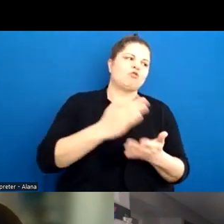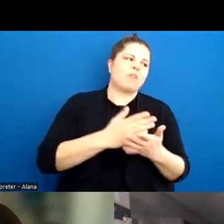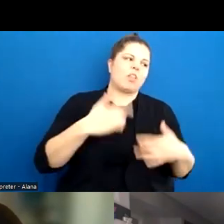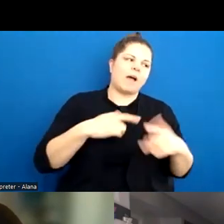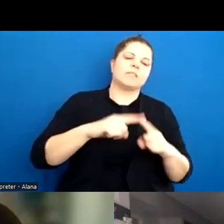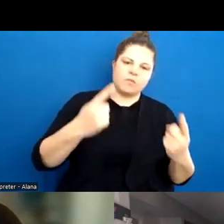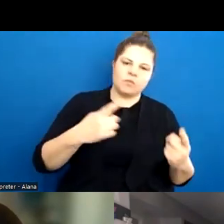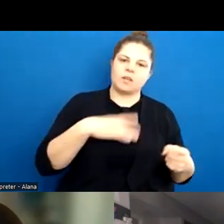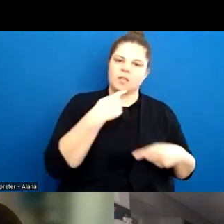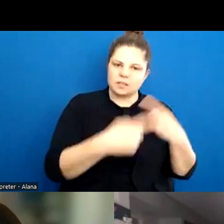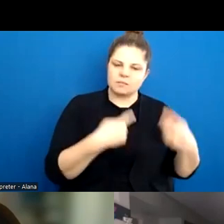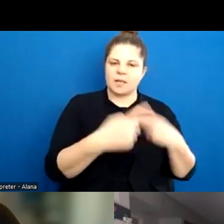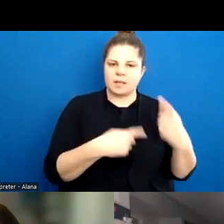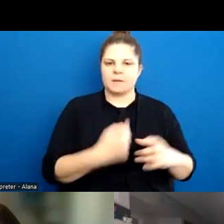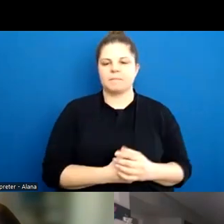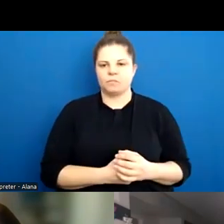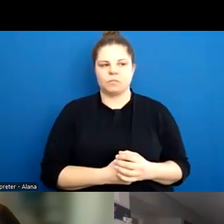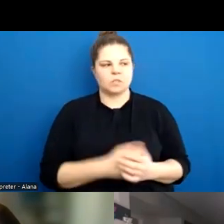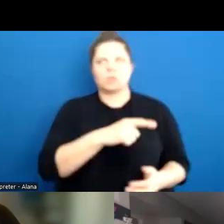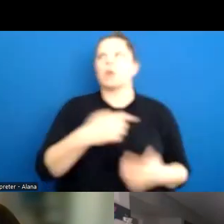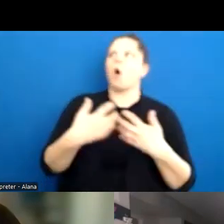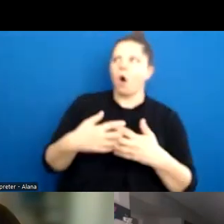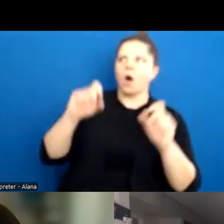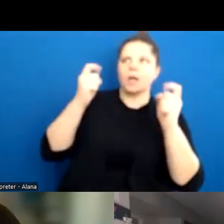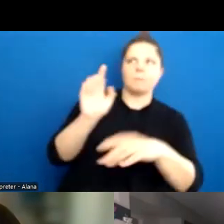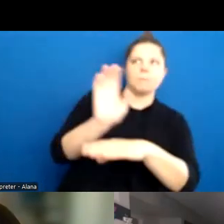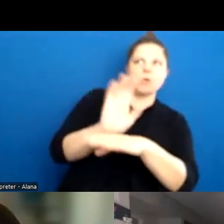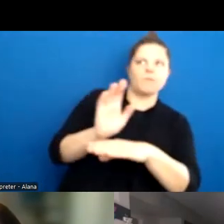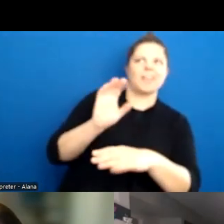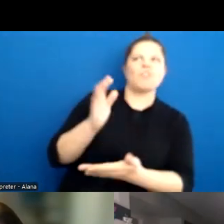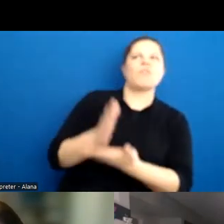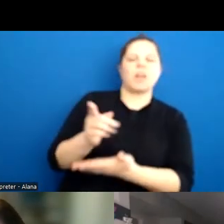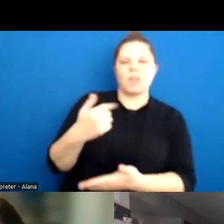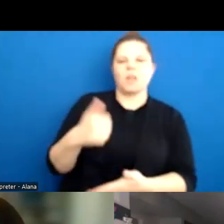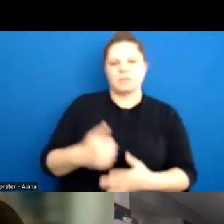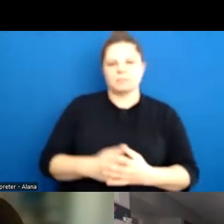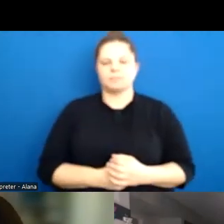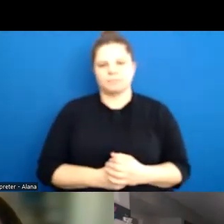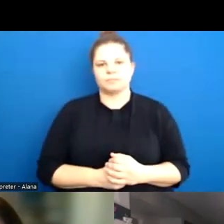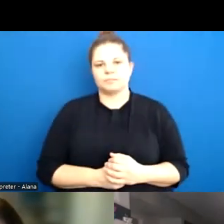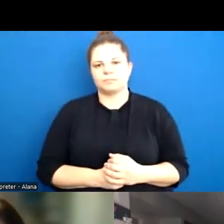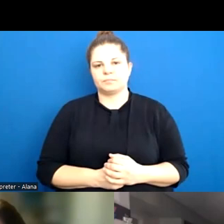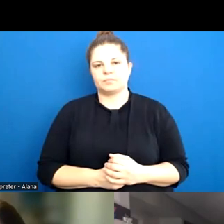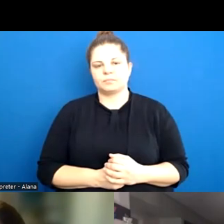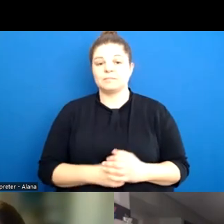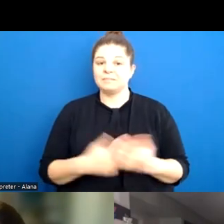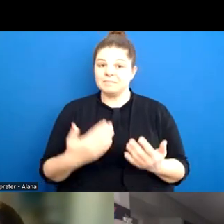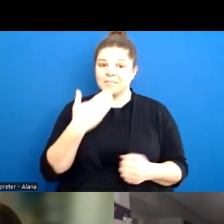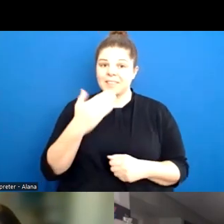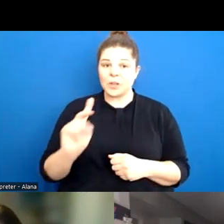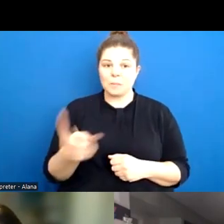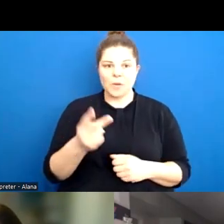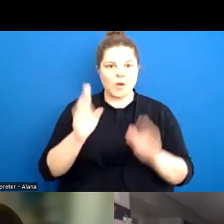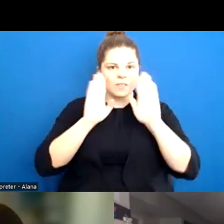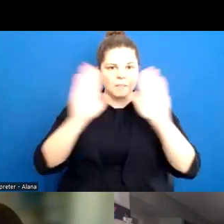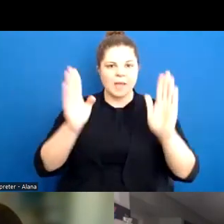to ensure that we're countering that and being a part of that. Um, so thank you both so much for such an amazing conversation. We might